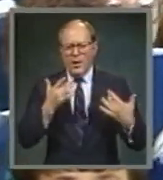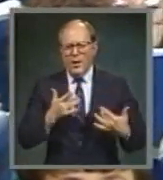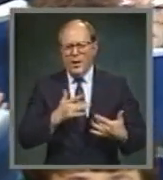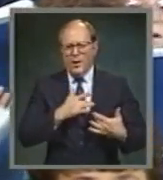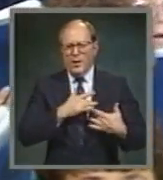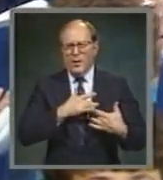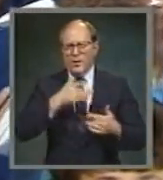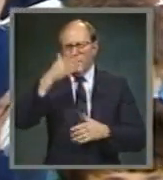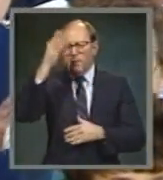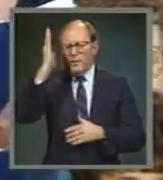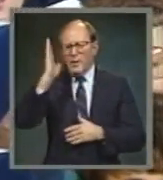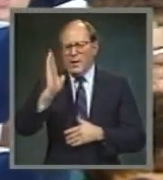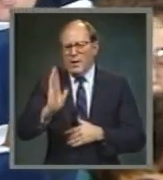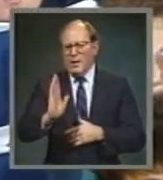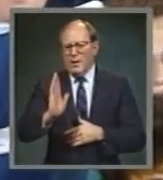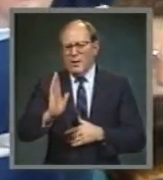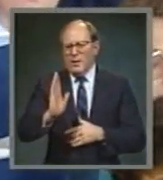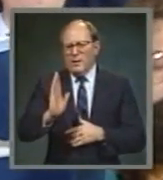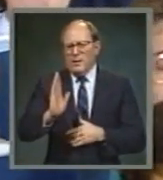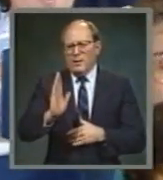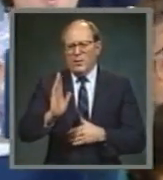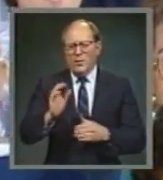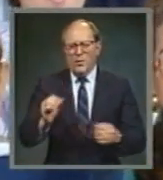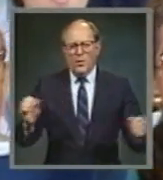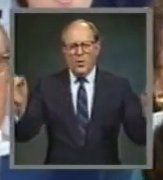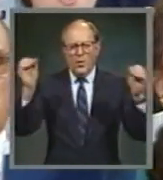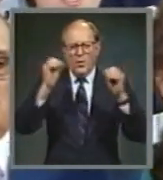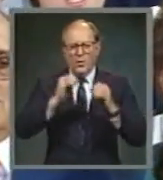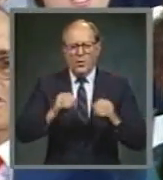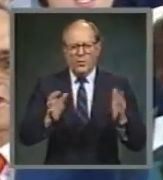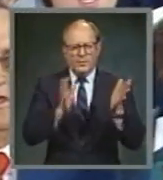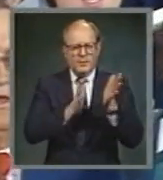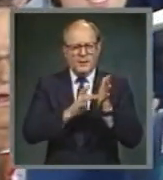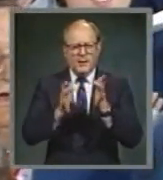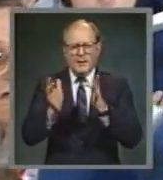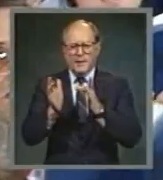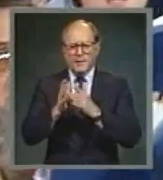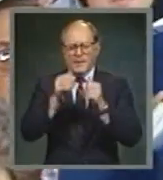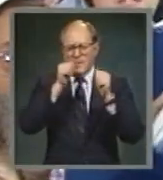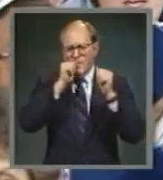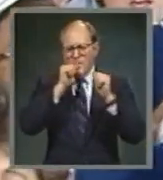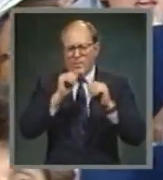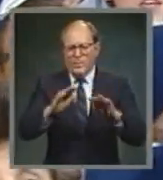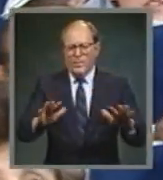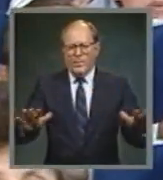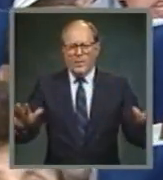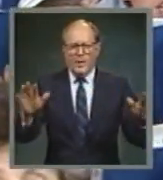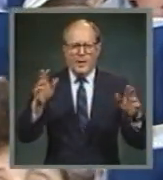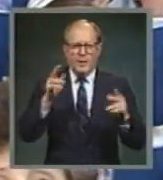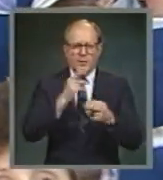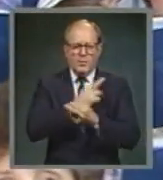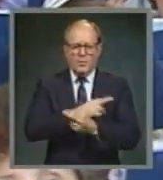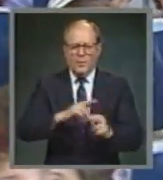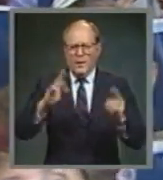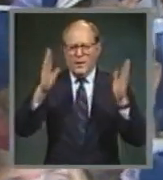of God O Jesus, blessed